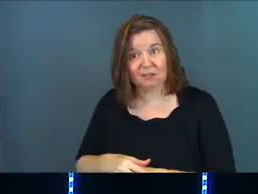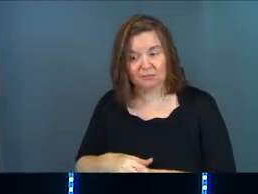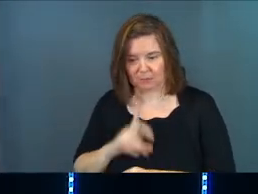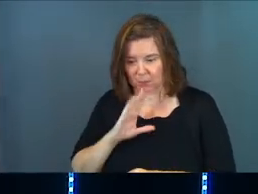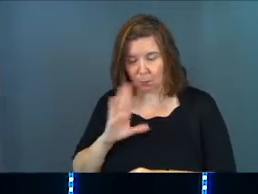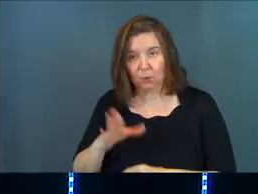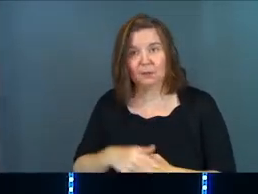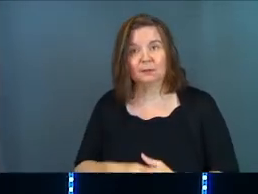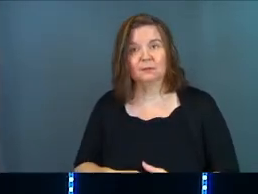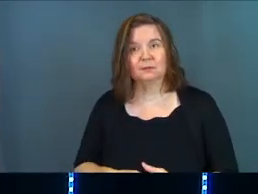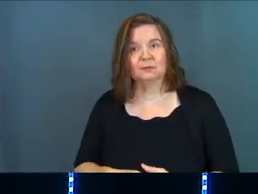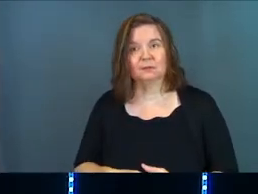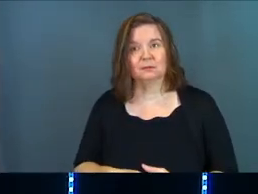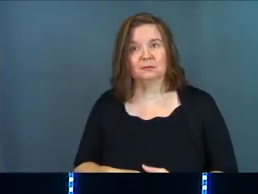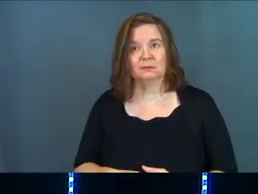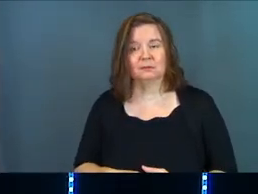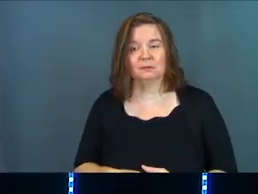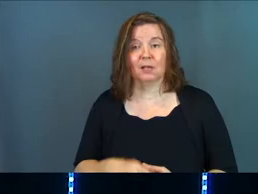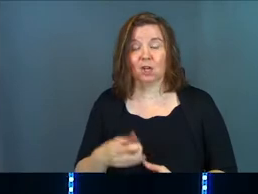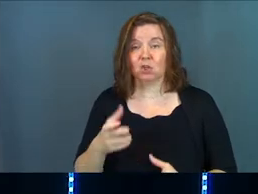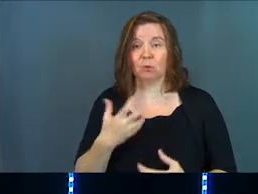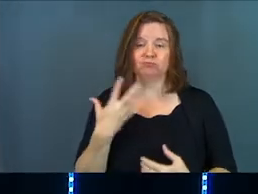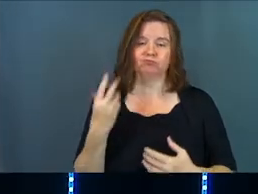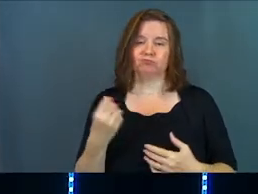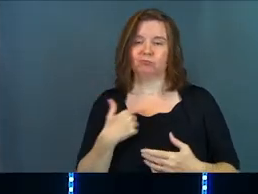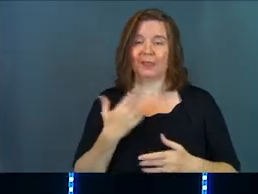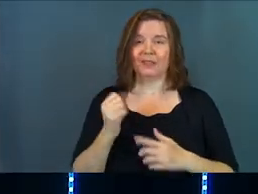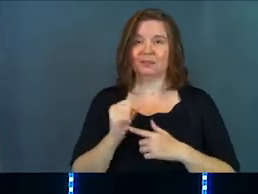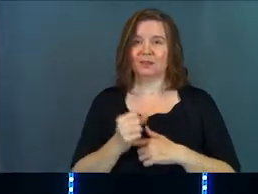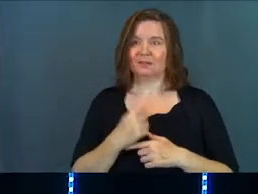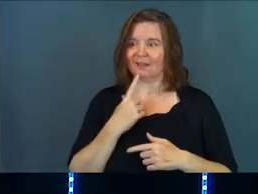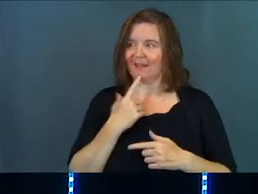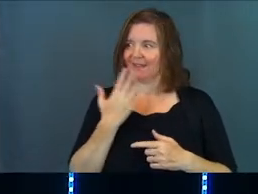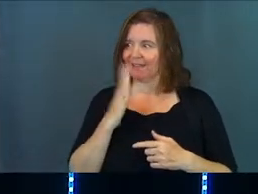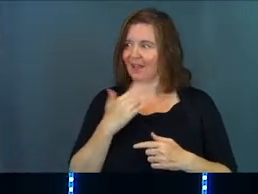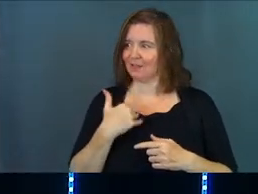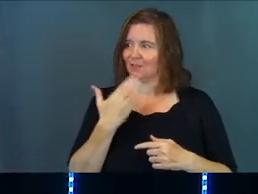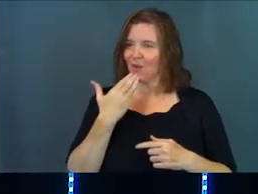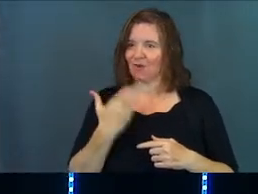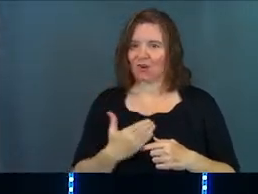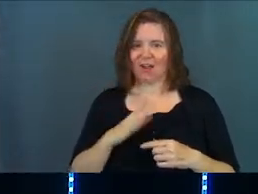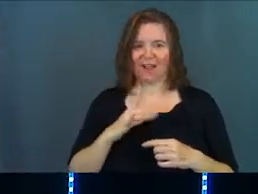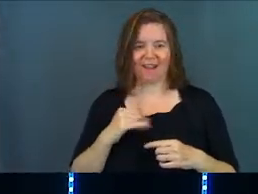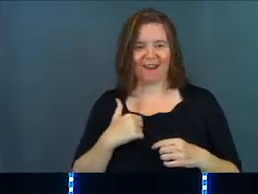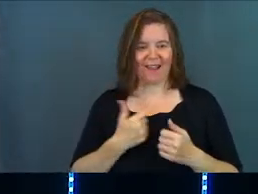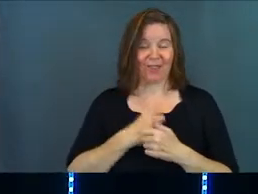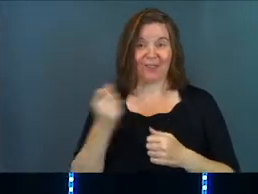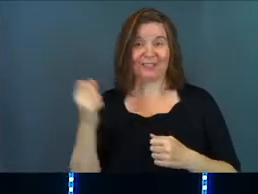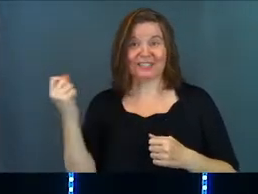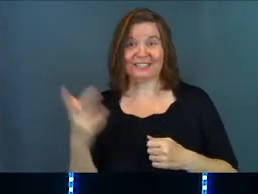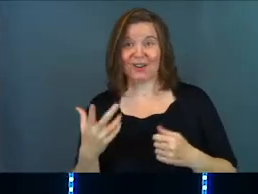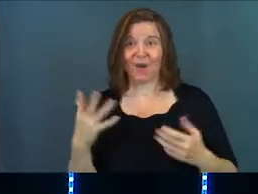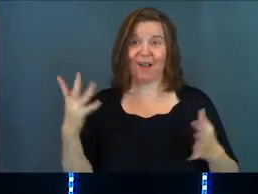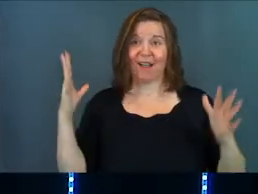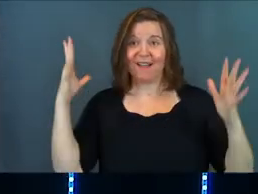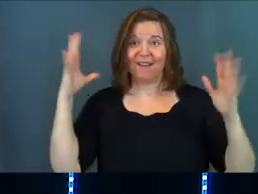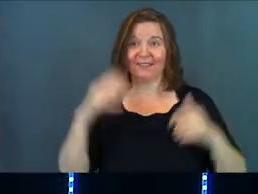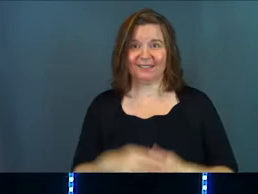It would. And you'd walk out of that whole scenario saying, God is so good and I love the casino.